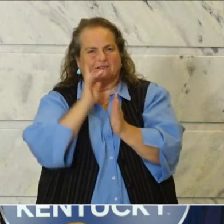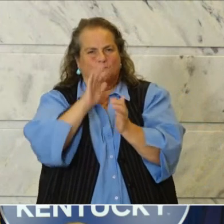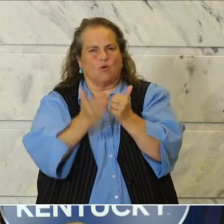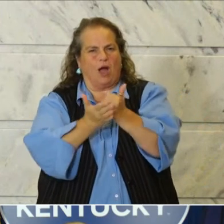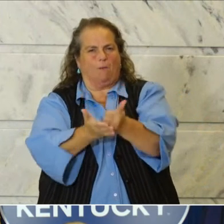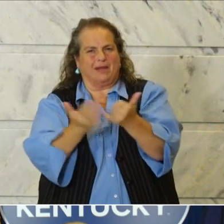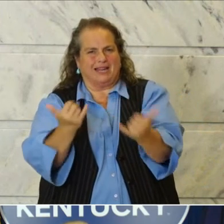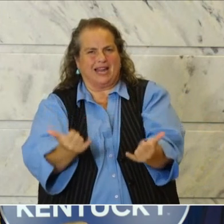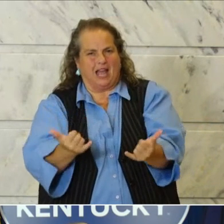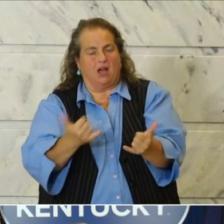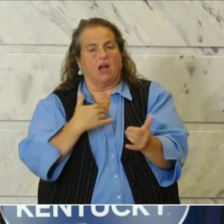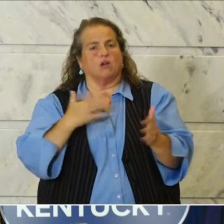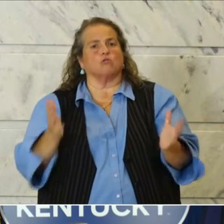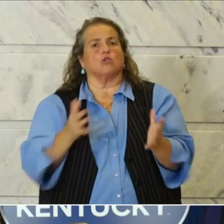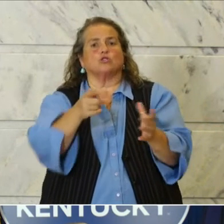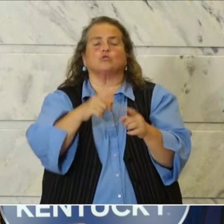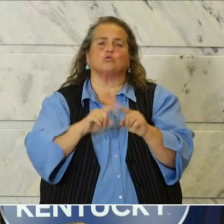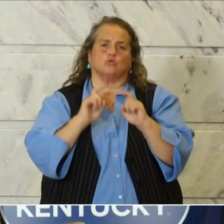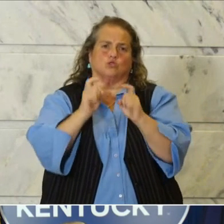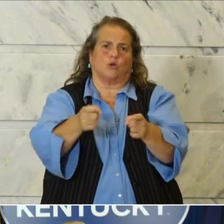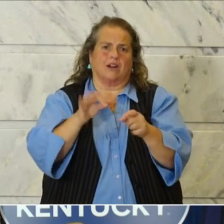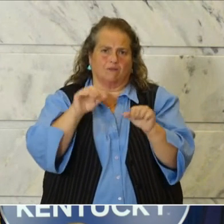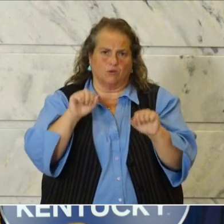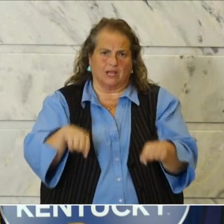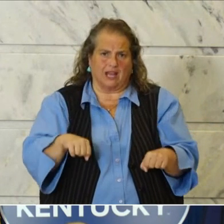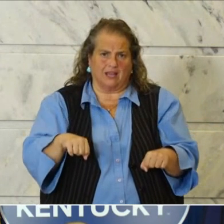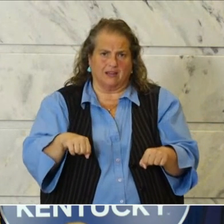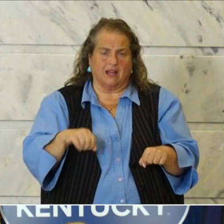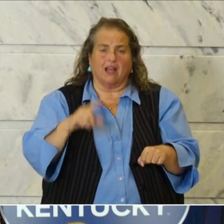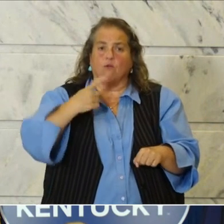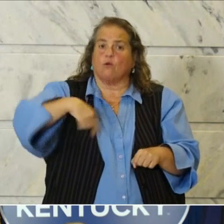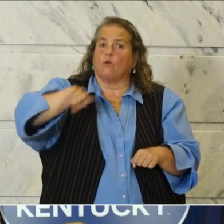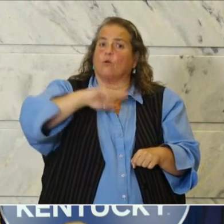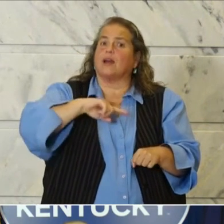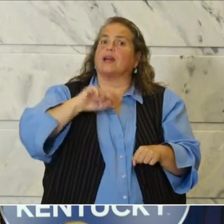I encourage you to donate if you can, and I look forward to working together in this effort. Thank you.